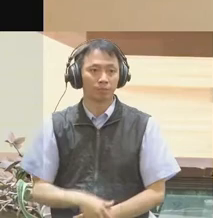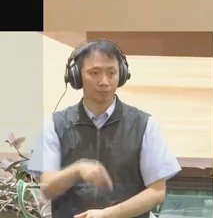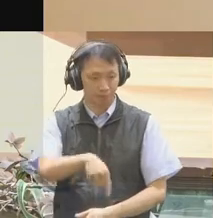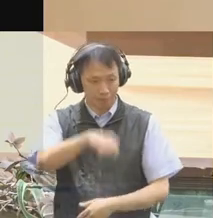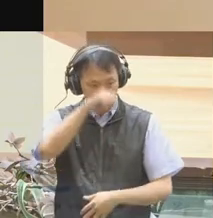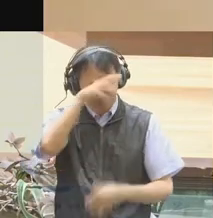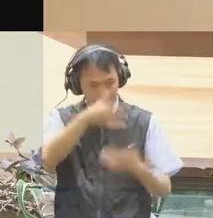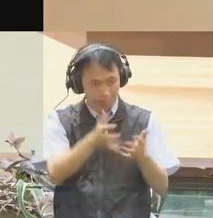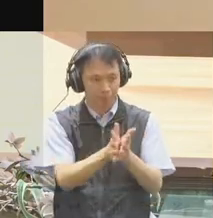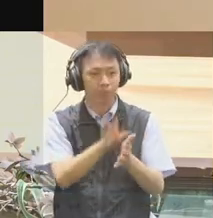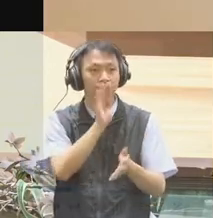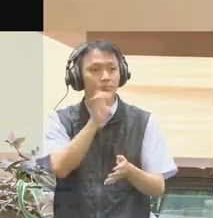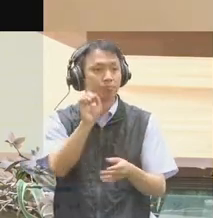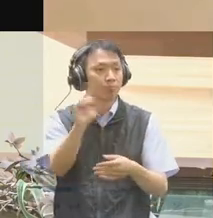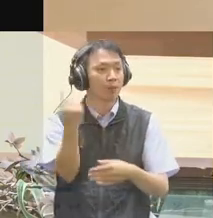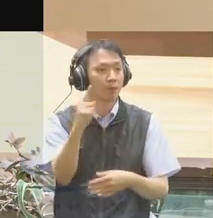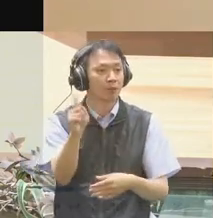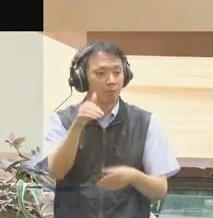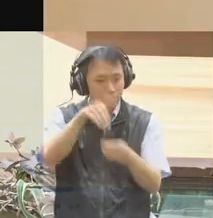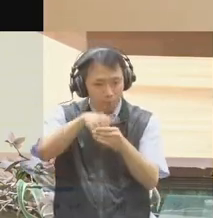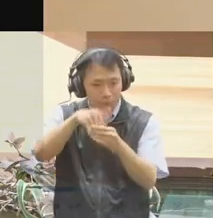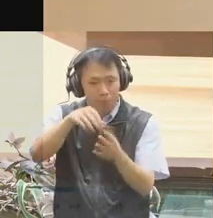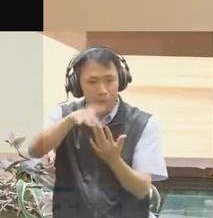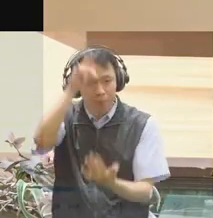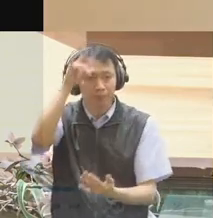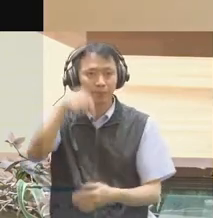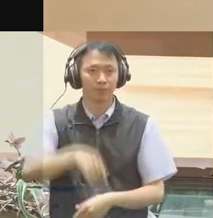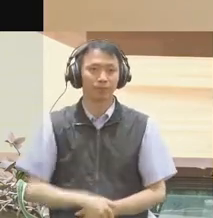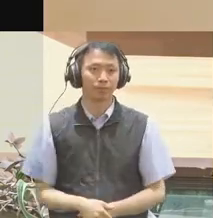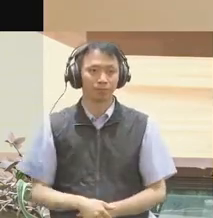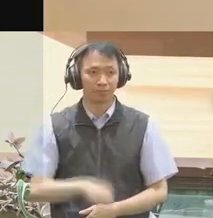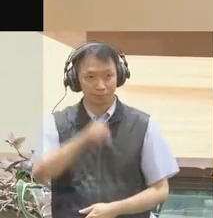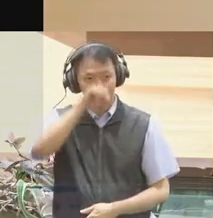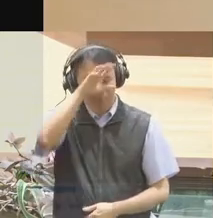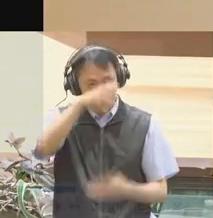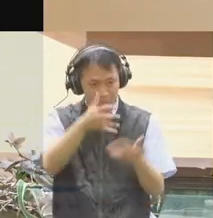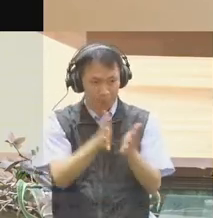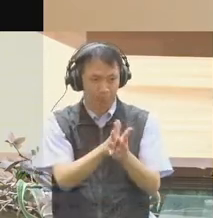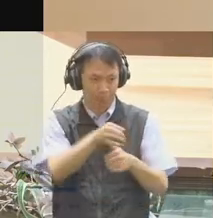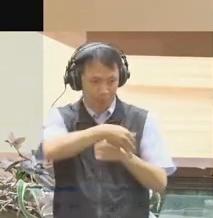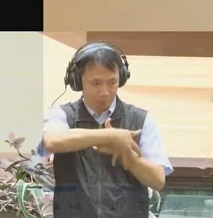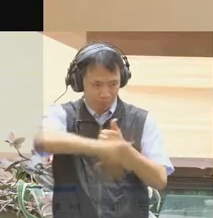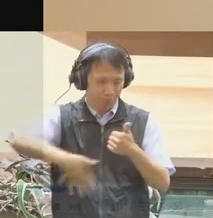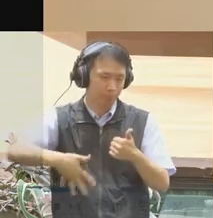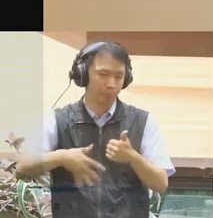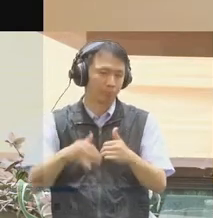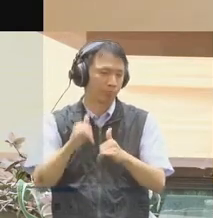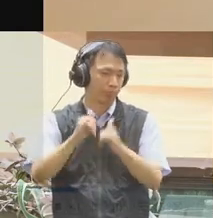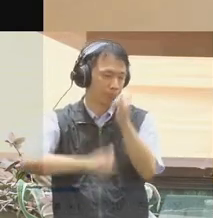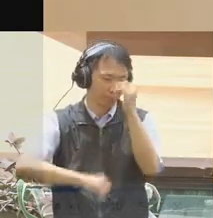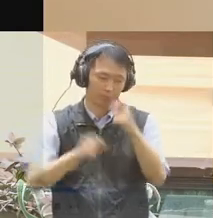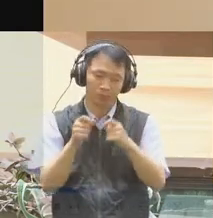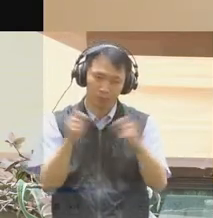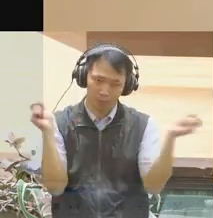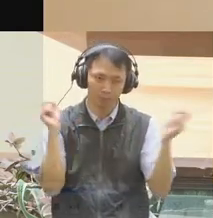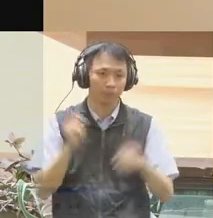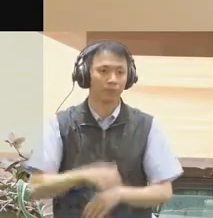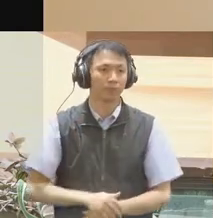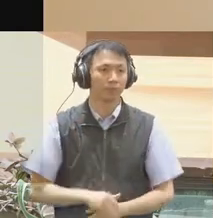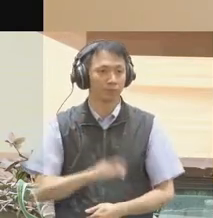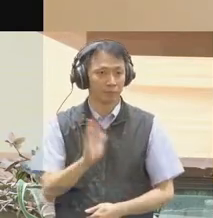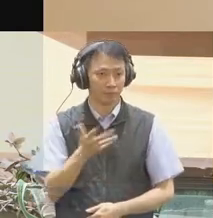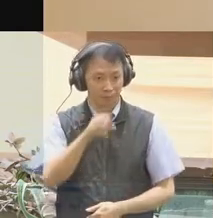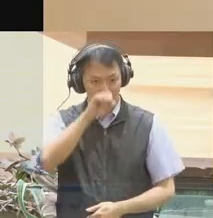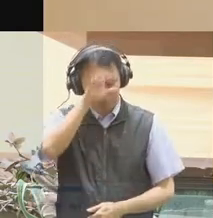themselves are institutionalized organizations that persist for decades. The factions were the design constraint for democratic forms of